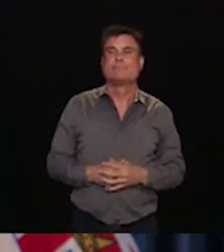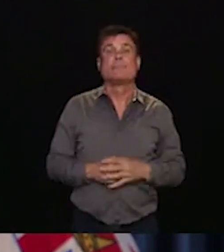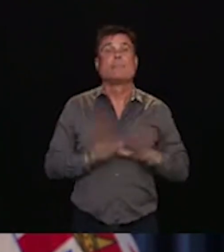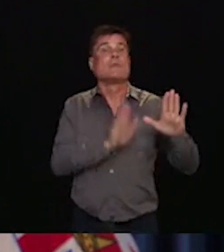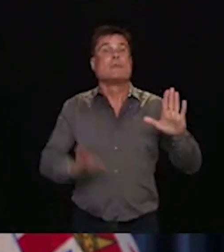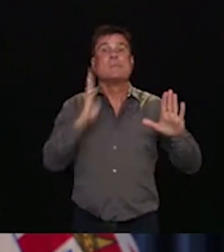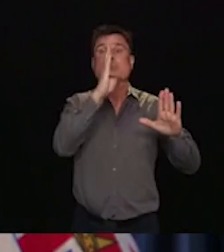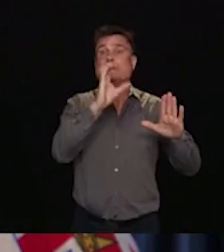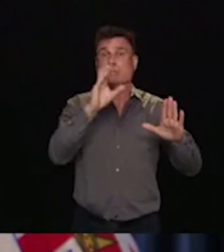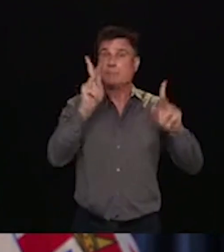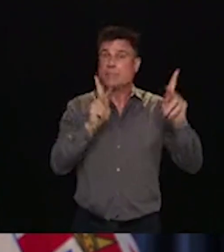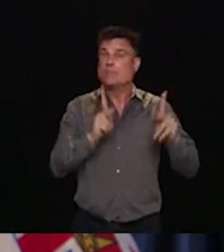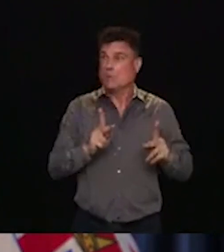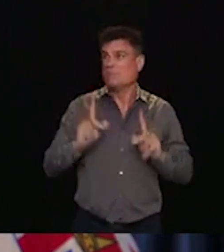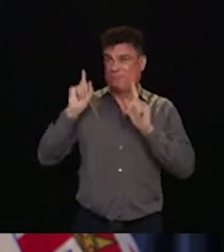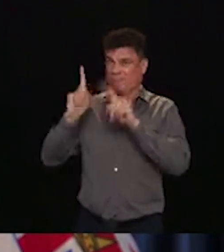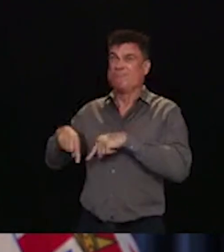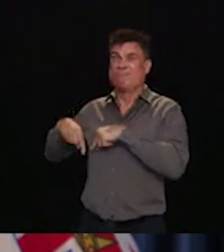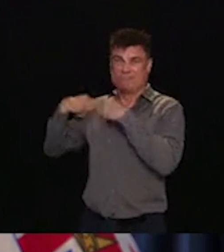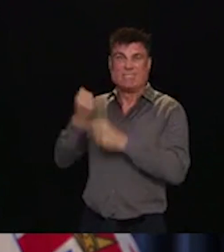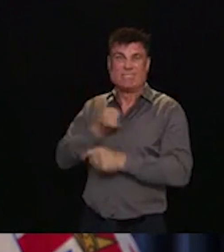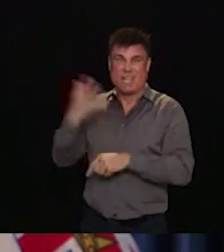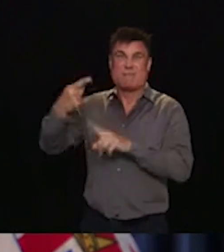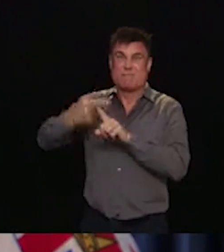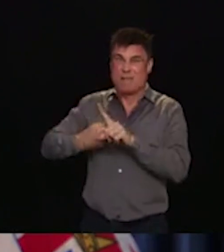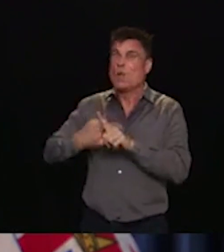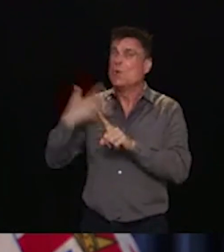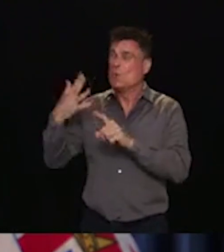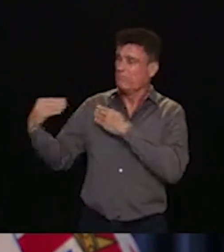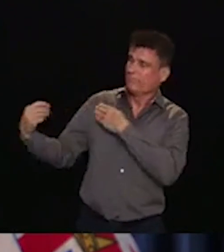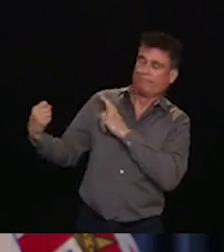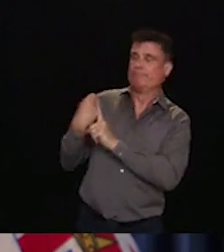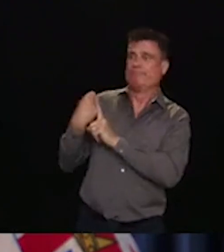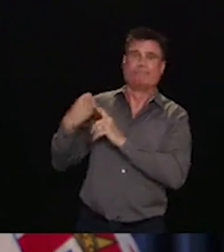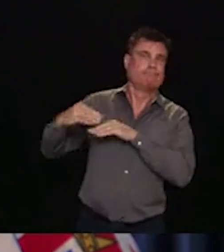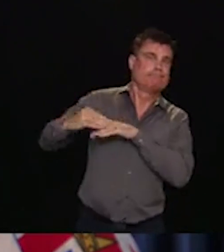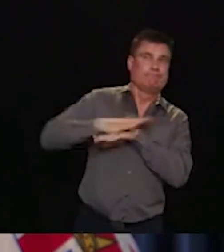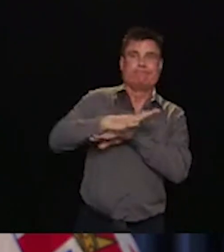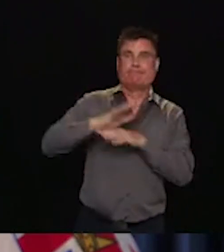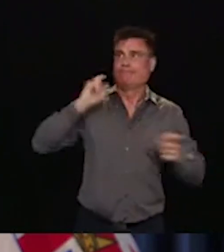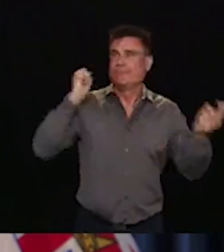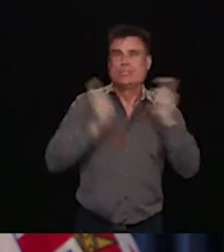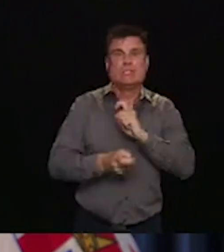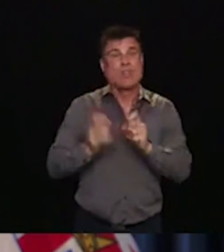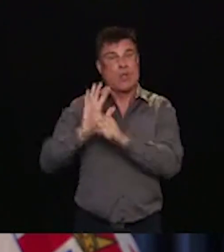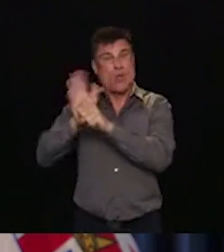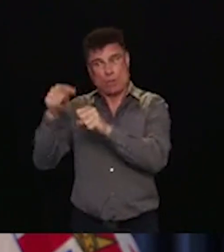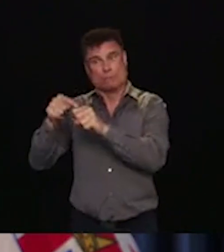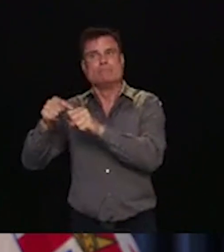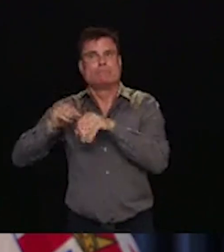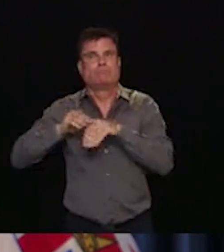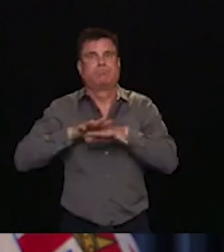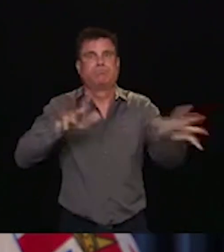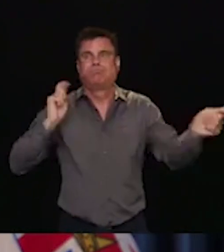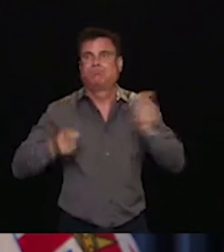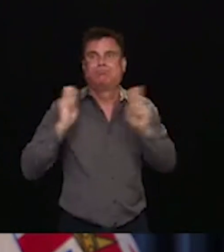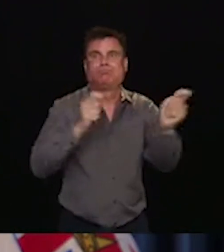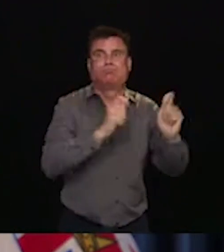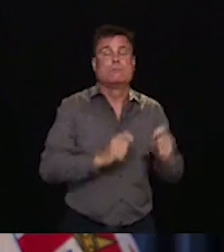all the routines, everything from heading in the office at the start of the day to being able to visit our loved ones.